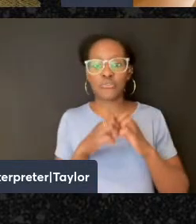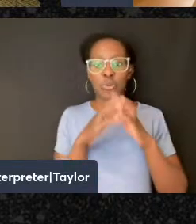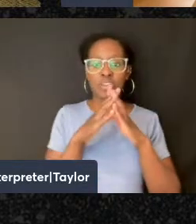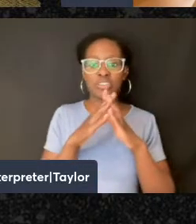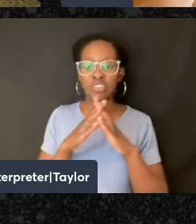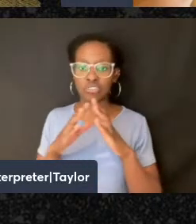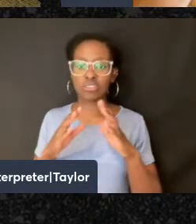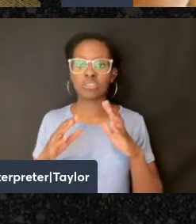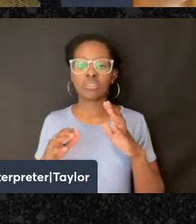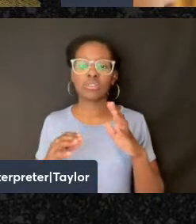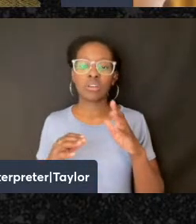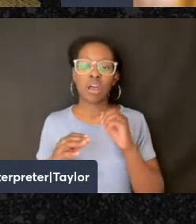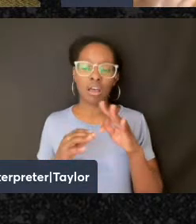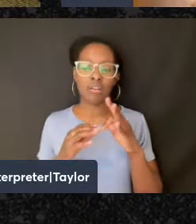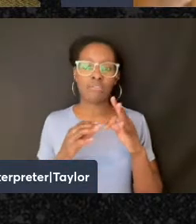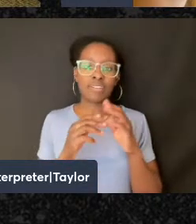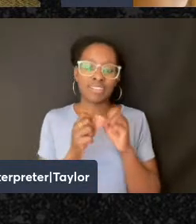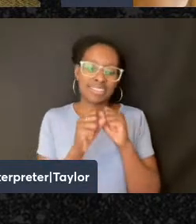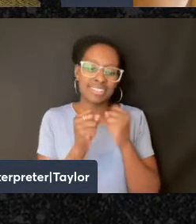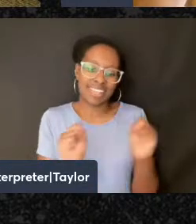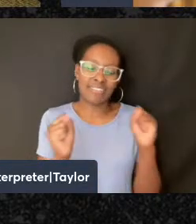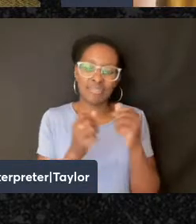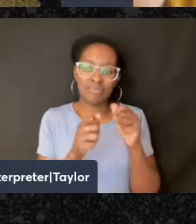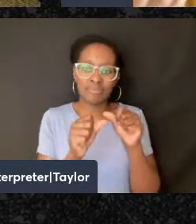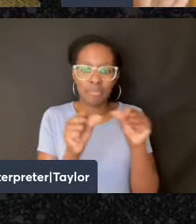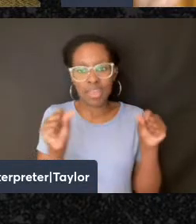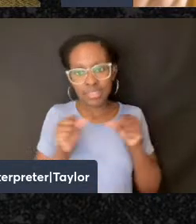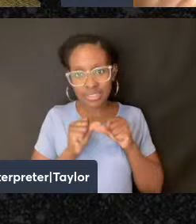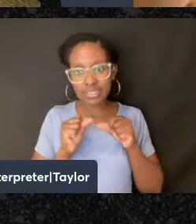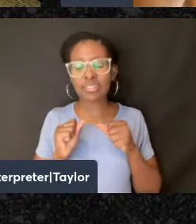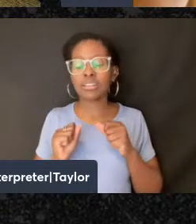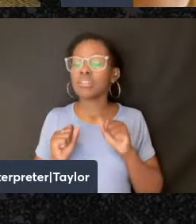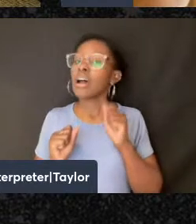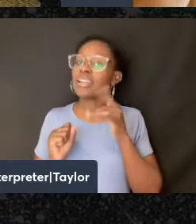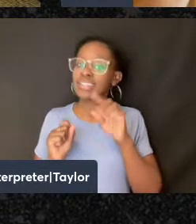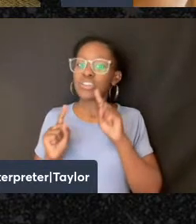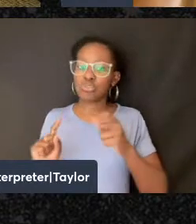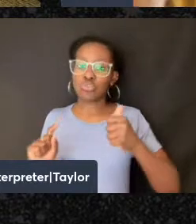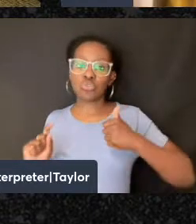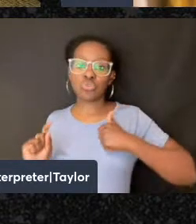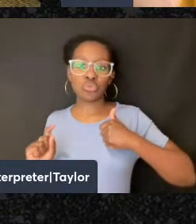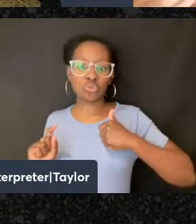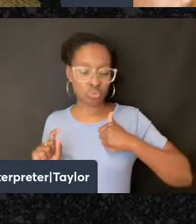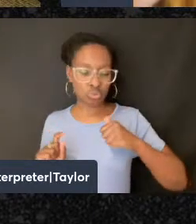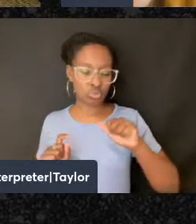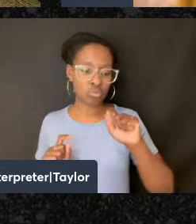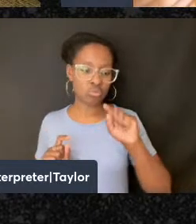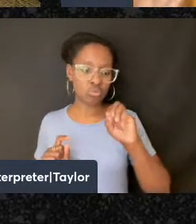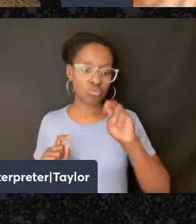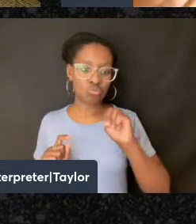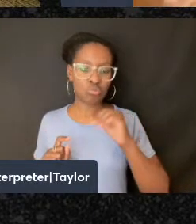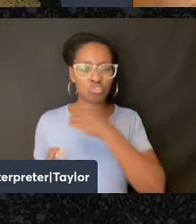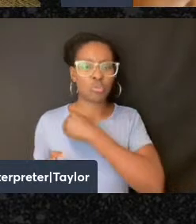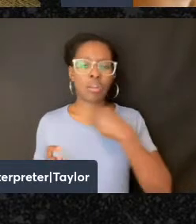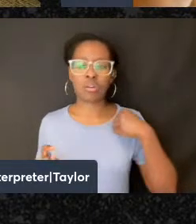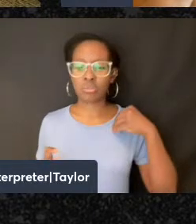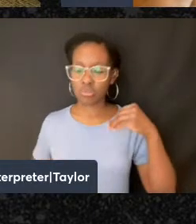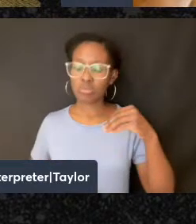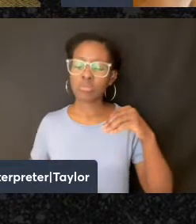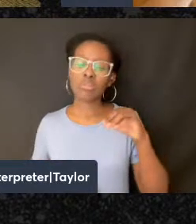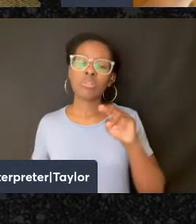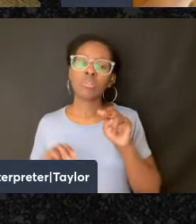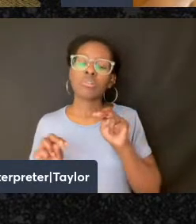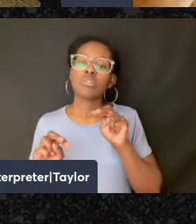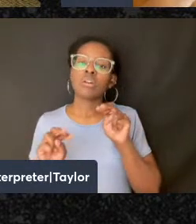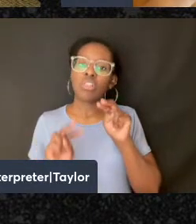mutual aid groups, some of which I went to Toronto and looked at an archive and looked at the newspapers and pamphlets